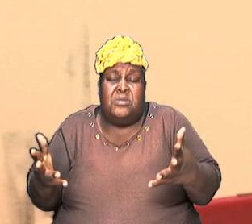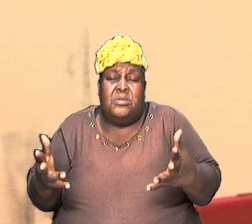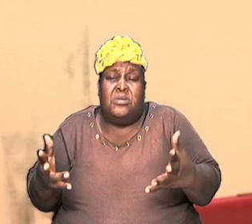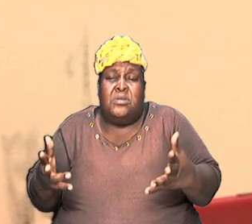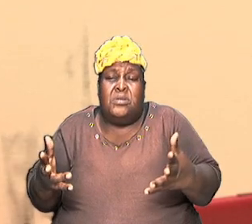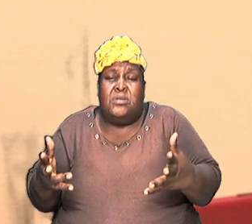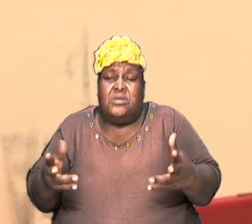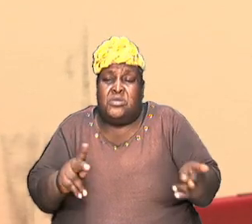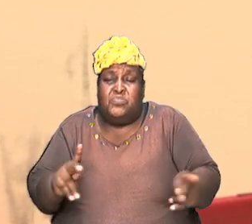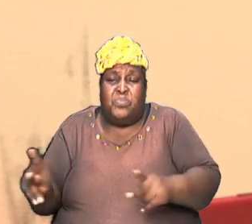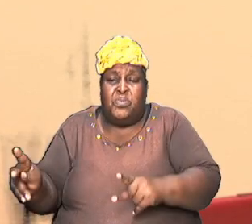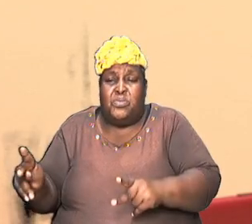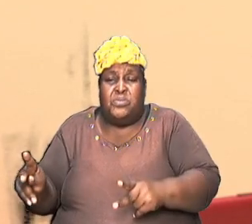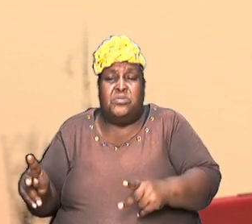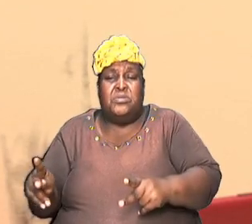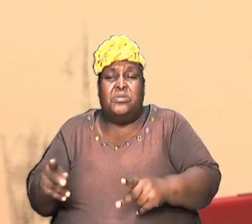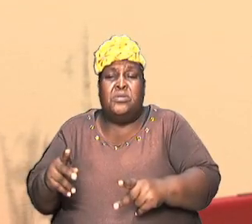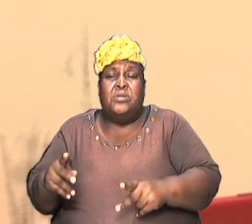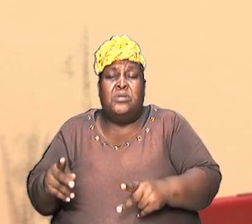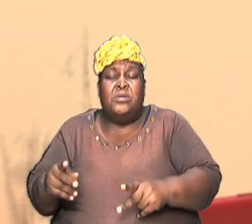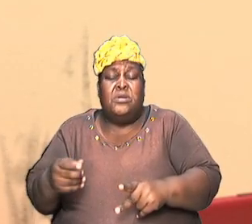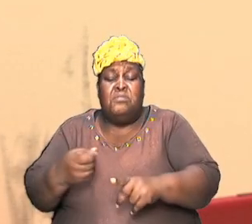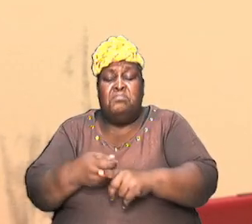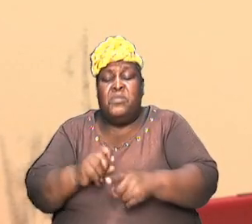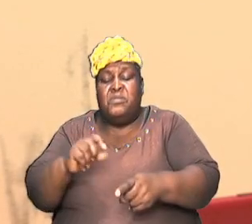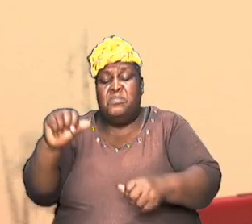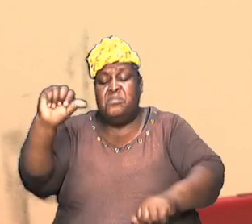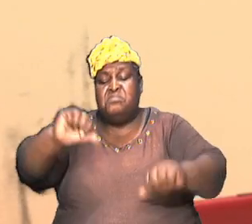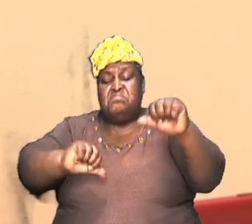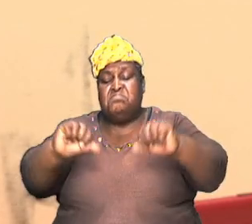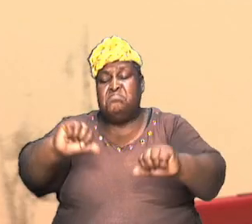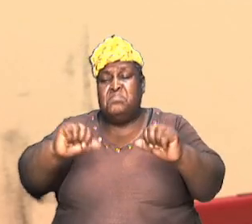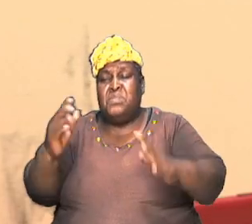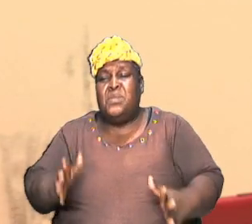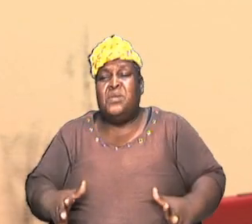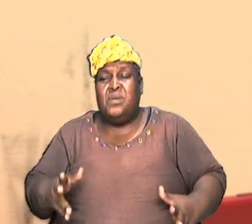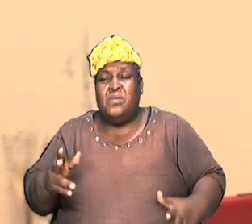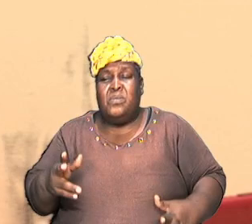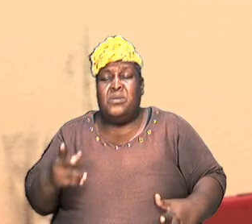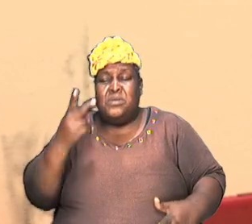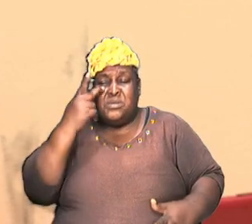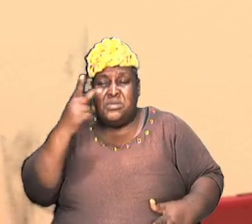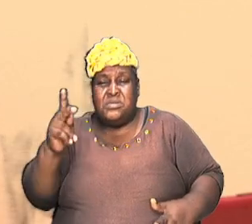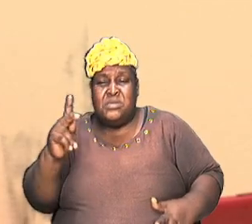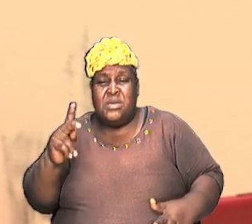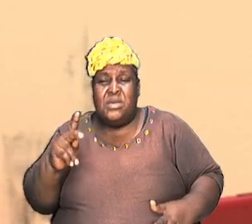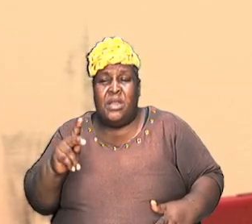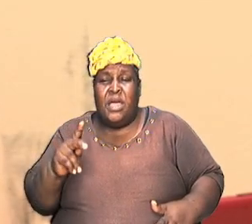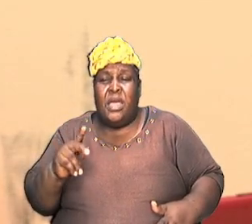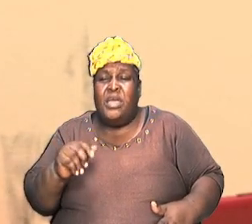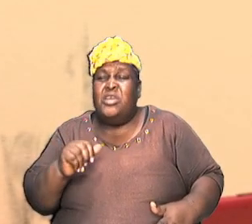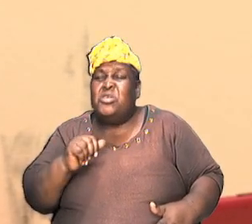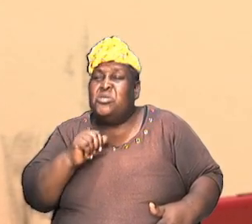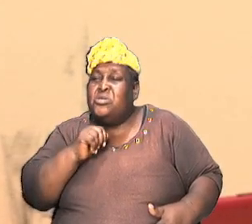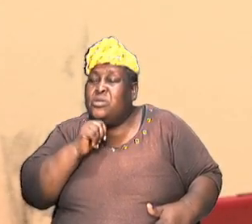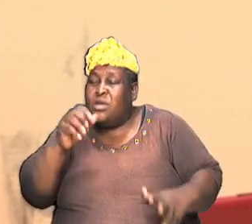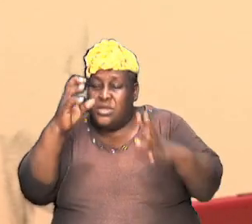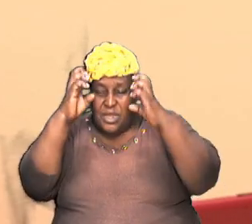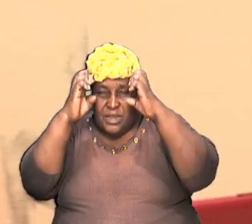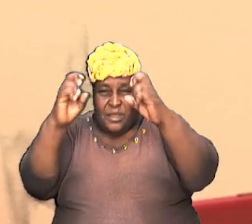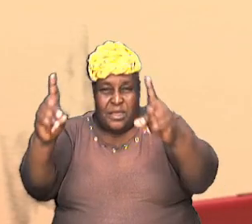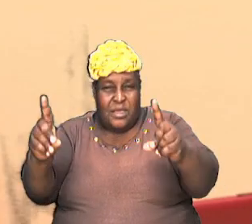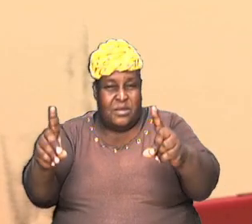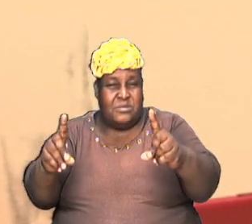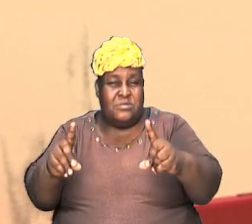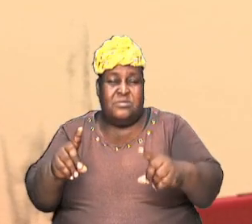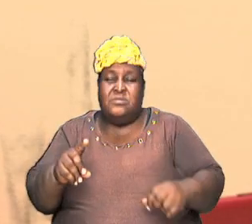science, we believe that we are going to be seen as uneducated or unlearned or unenlightened and things